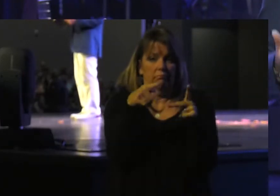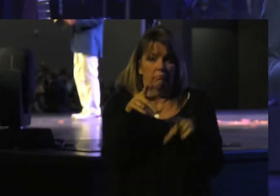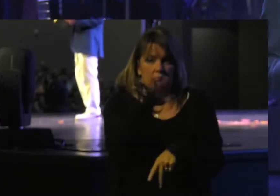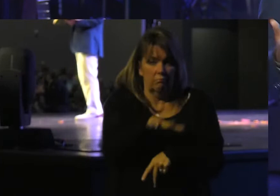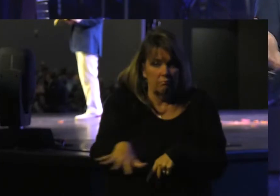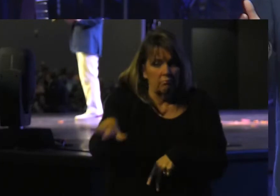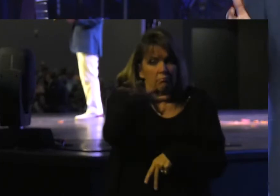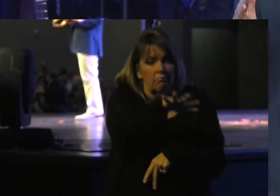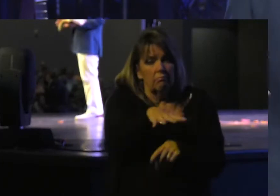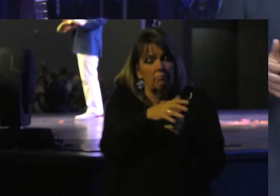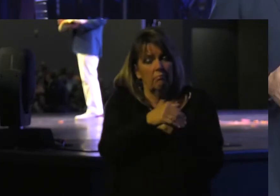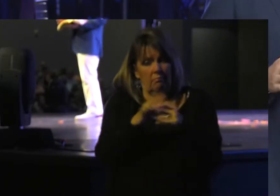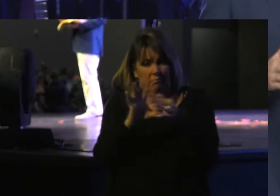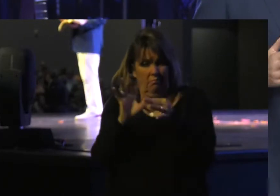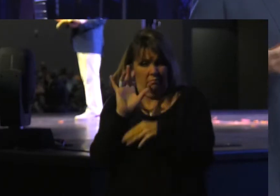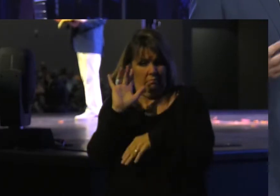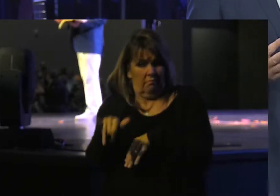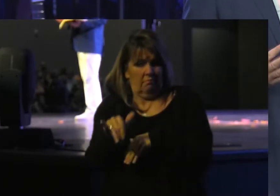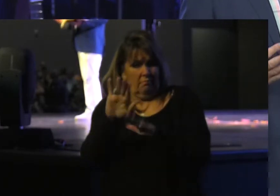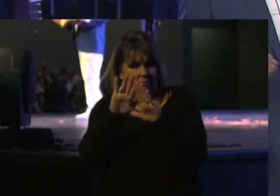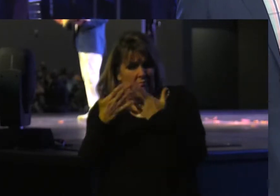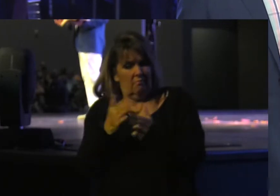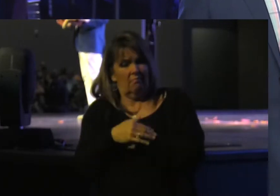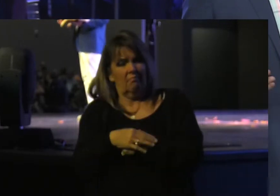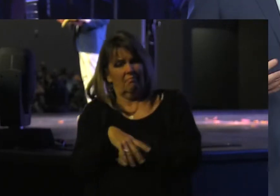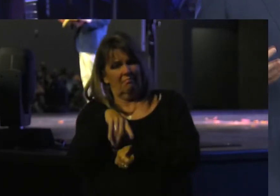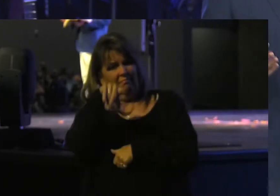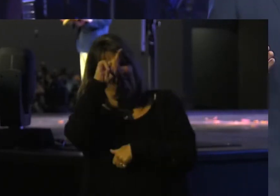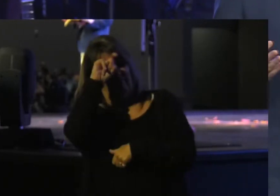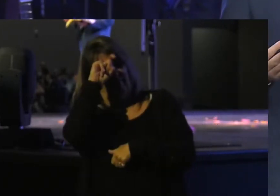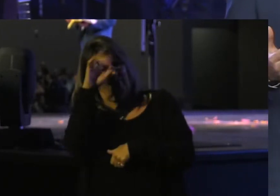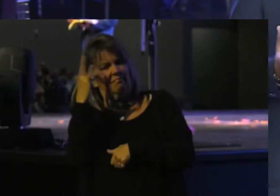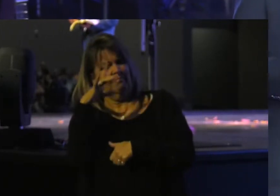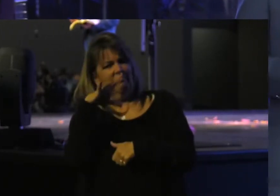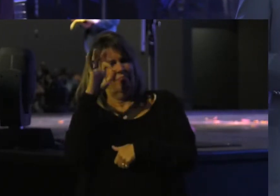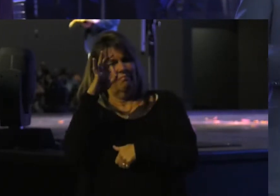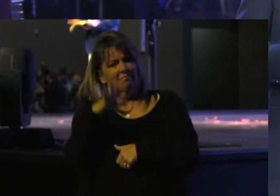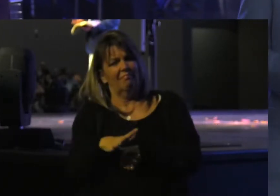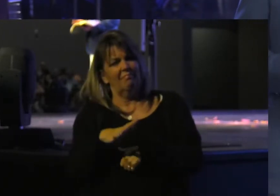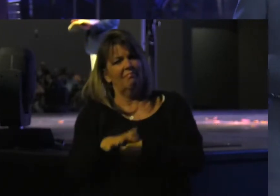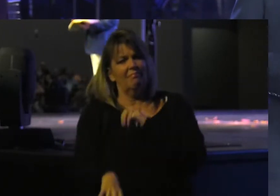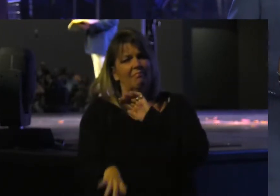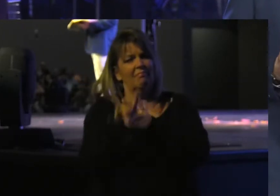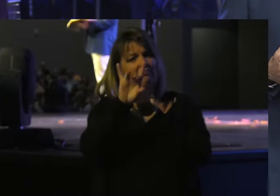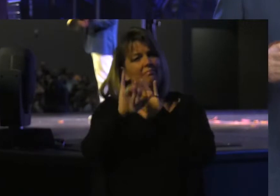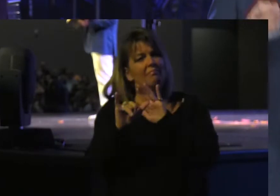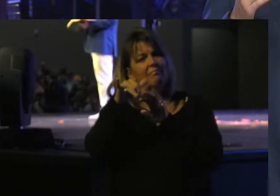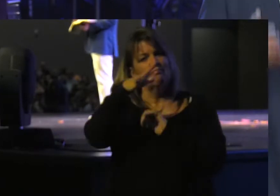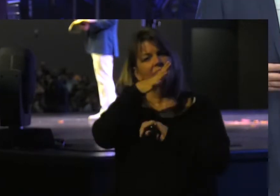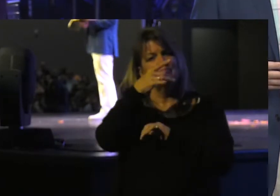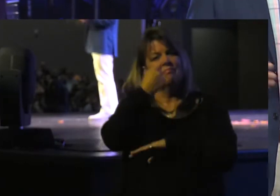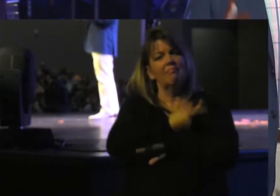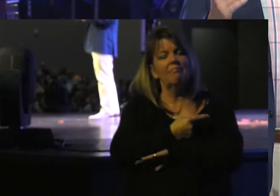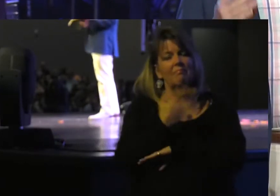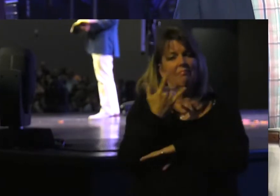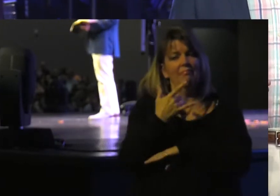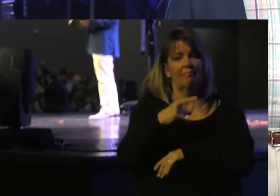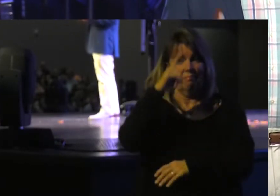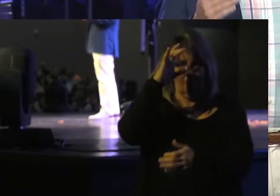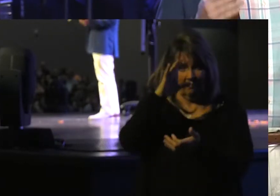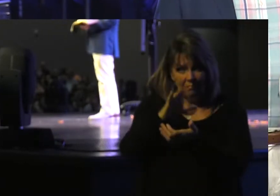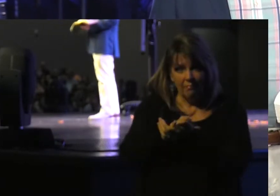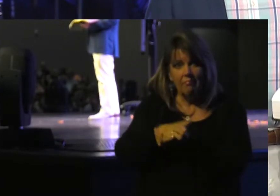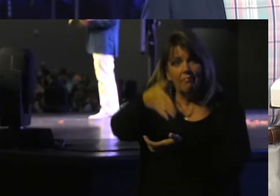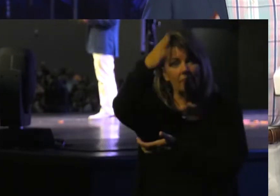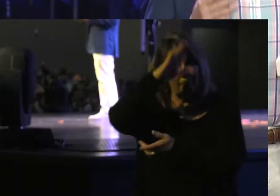And when you come to a passage like this, You may wonder, Why would pastor choose this on Mother's Day? Because I believe in the Word